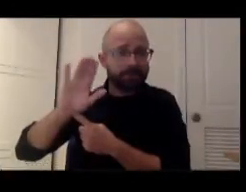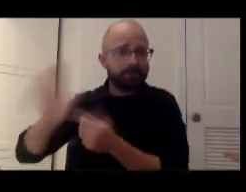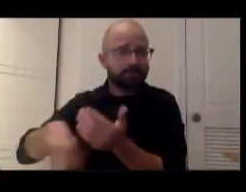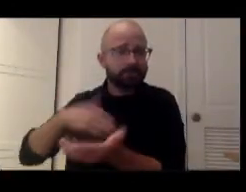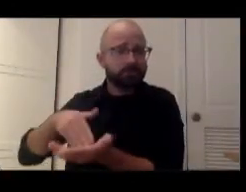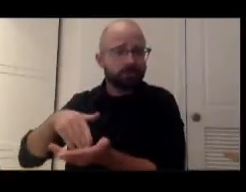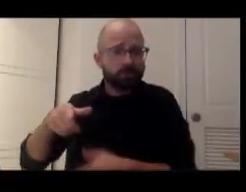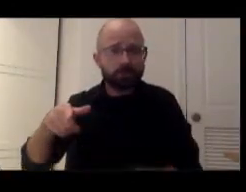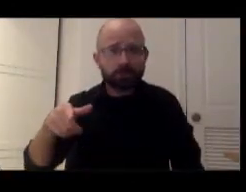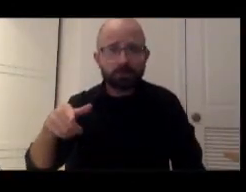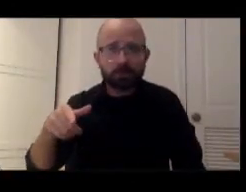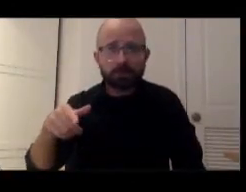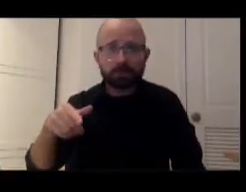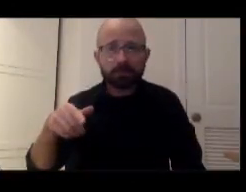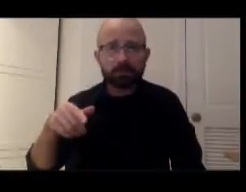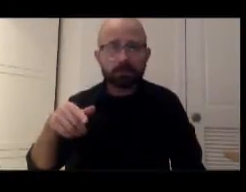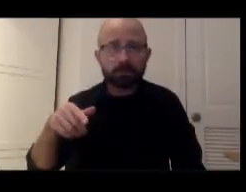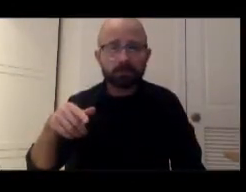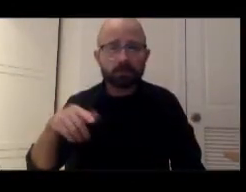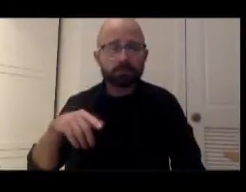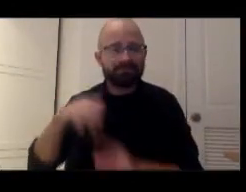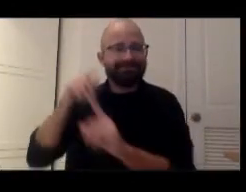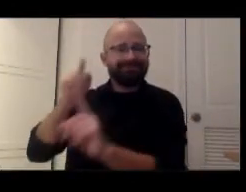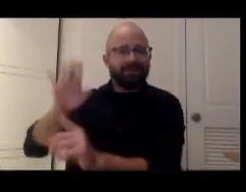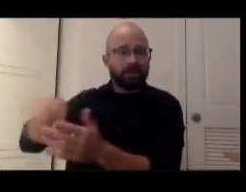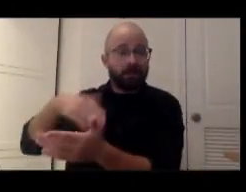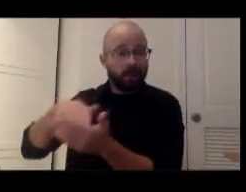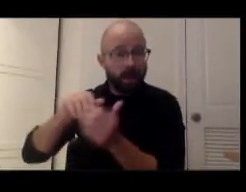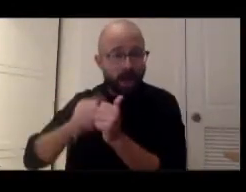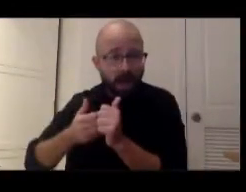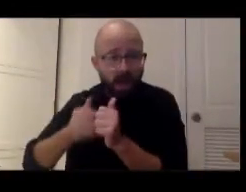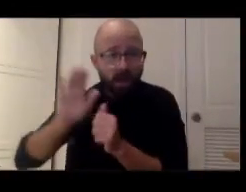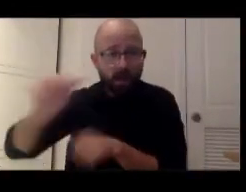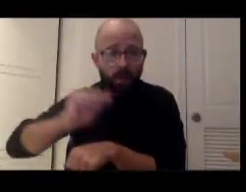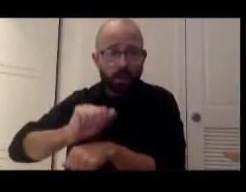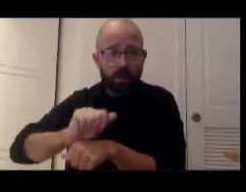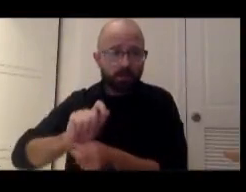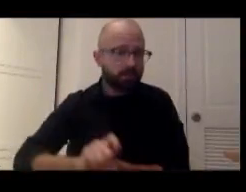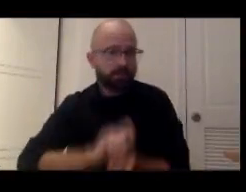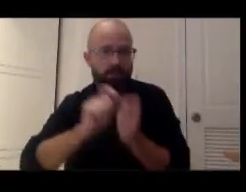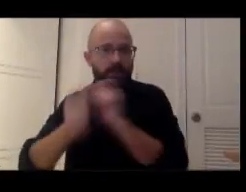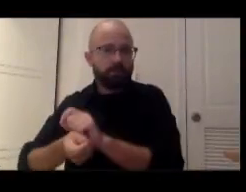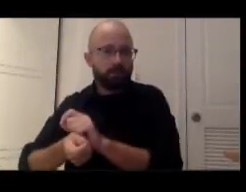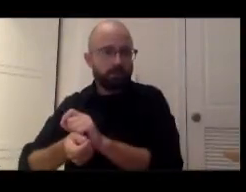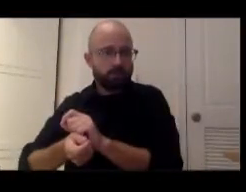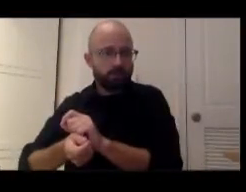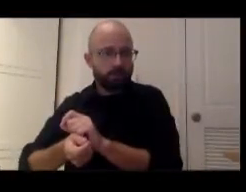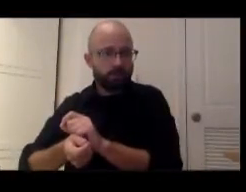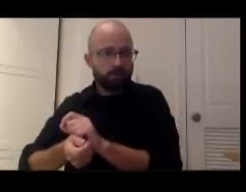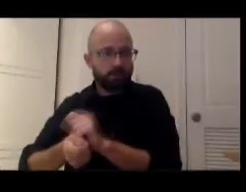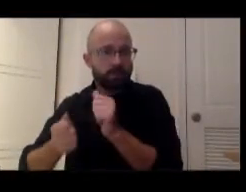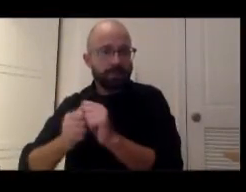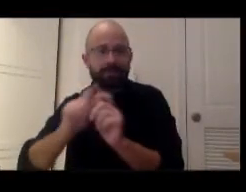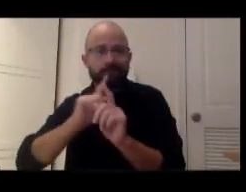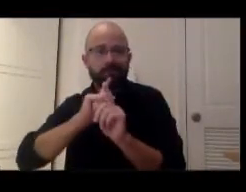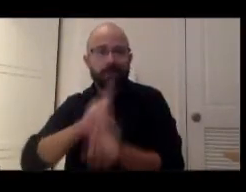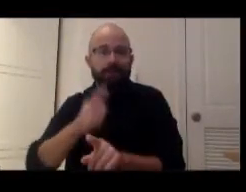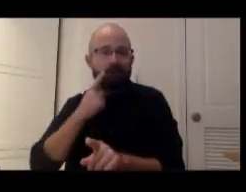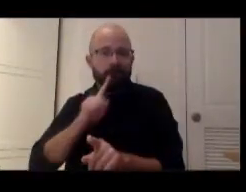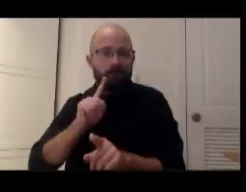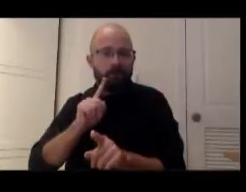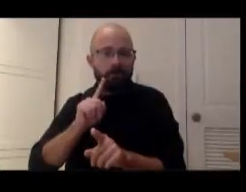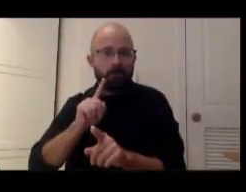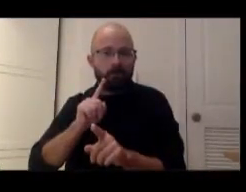how its work has changed, perhaps, in response to these twin pandemics of